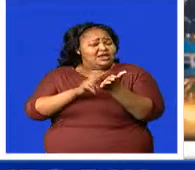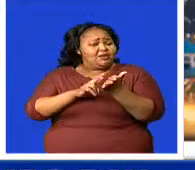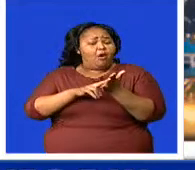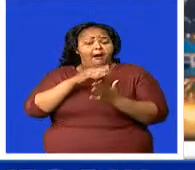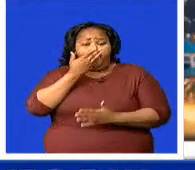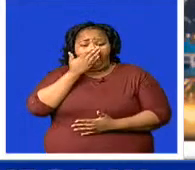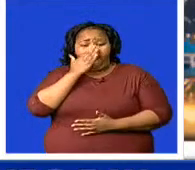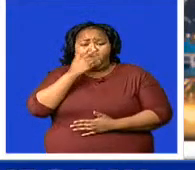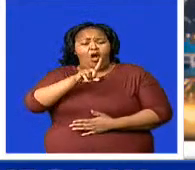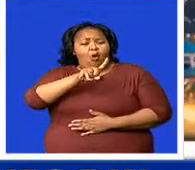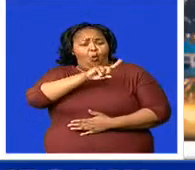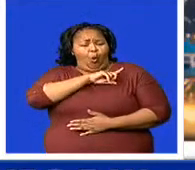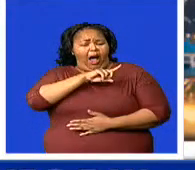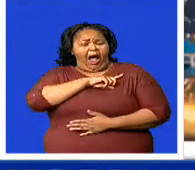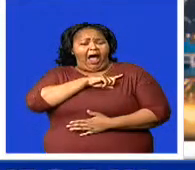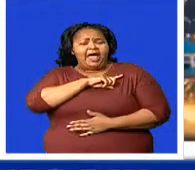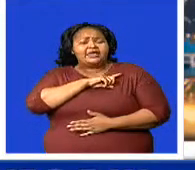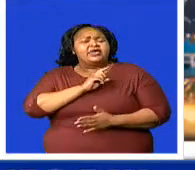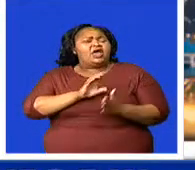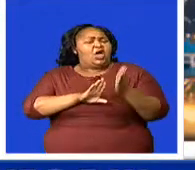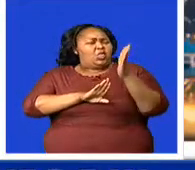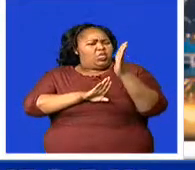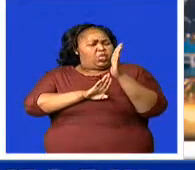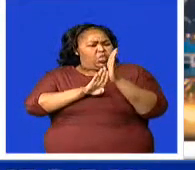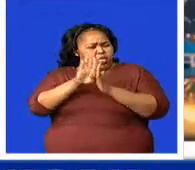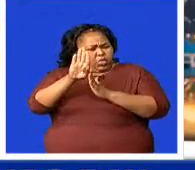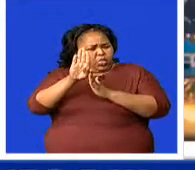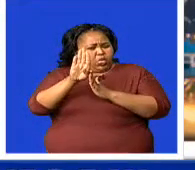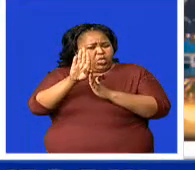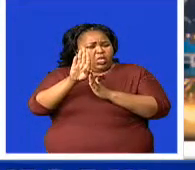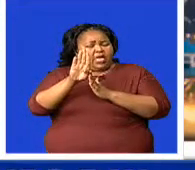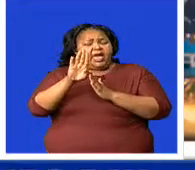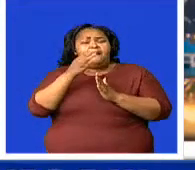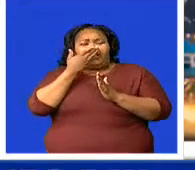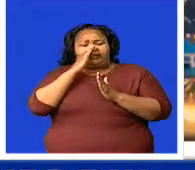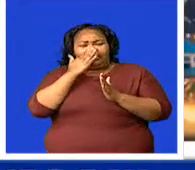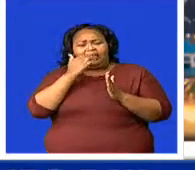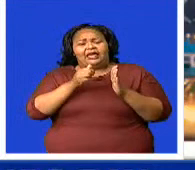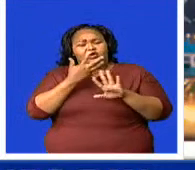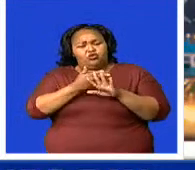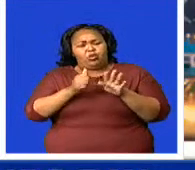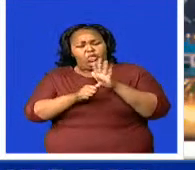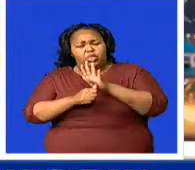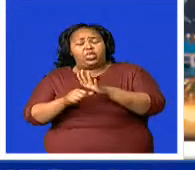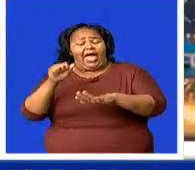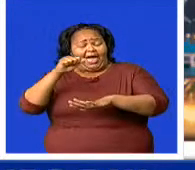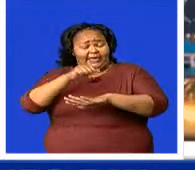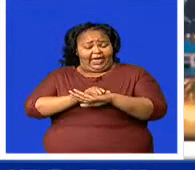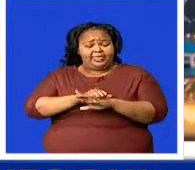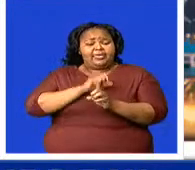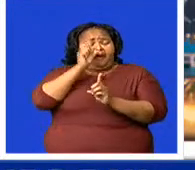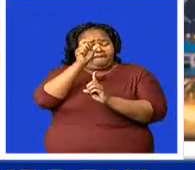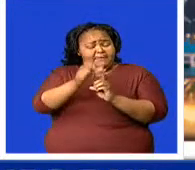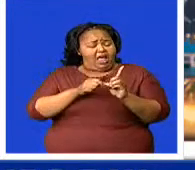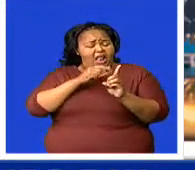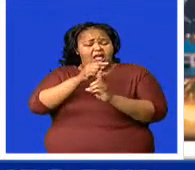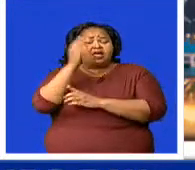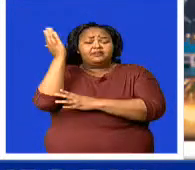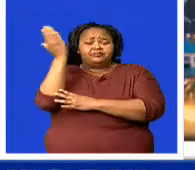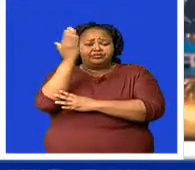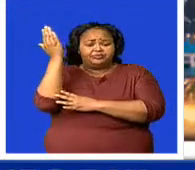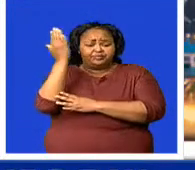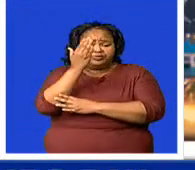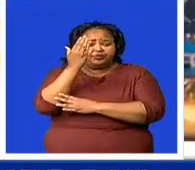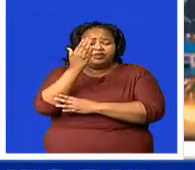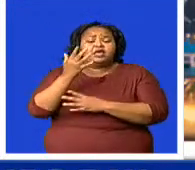will further escalate GBV cases. Masugu was speaking during Private Sector World